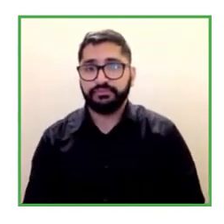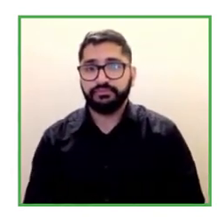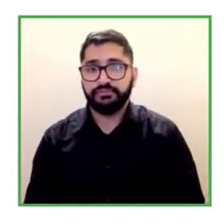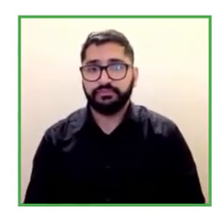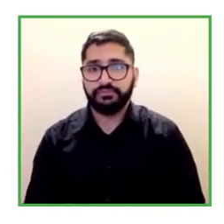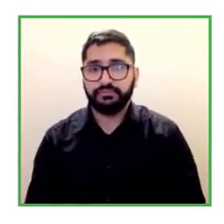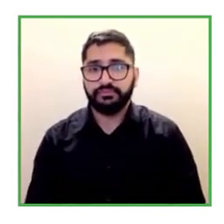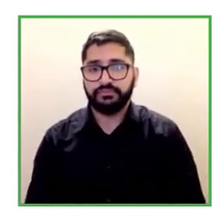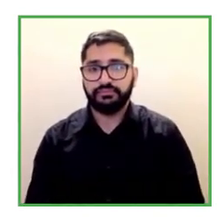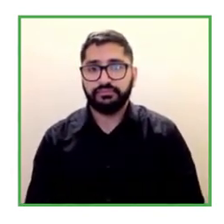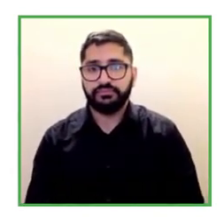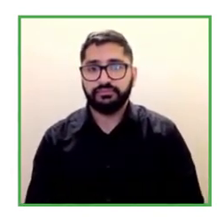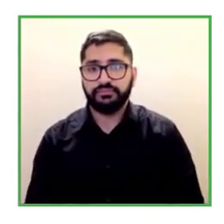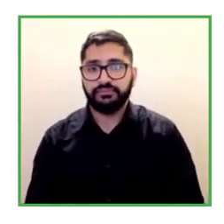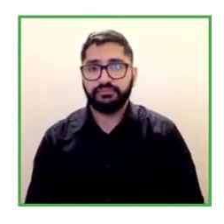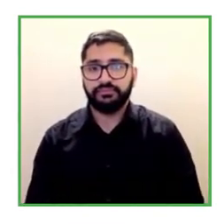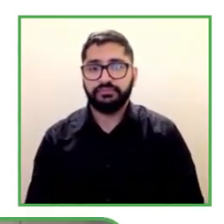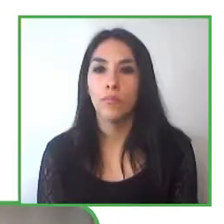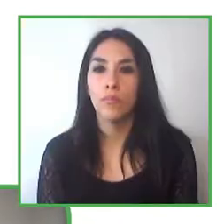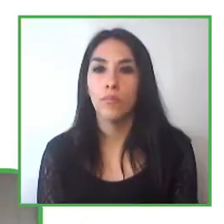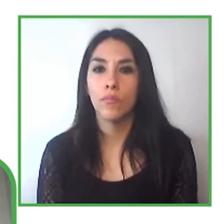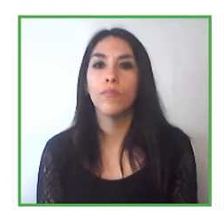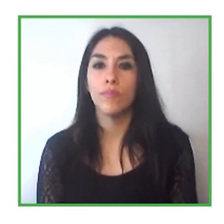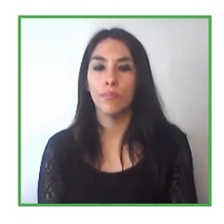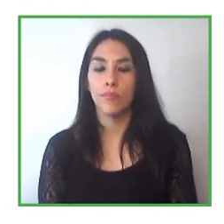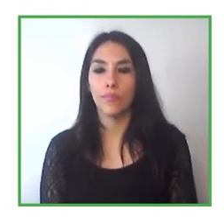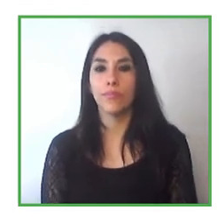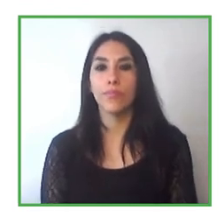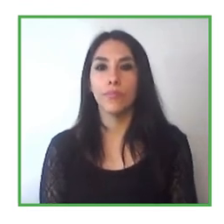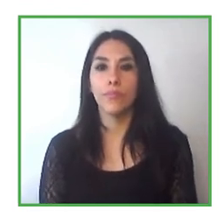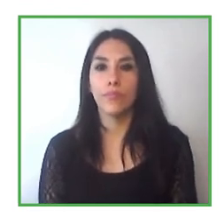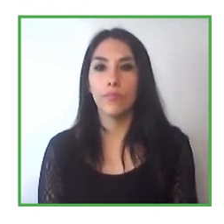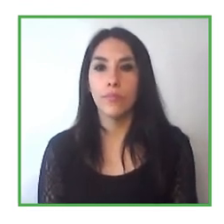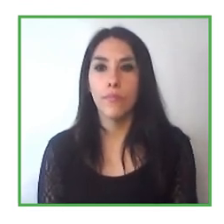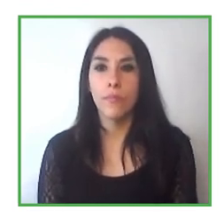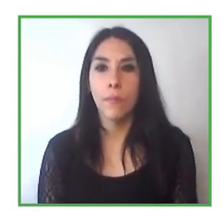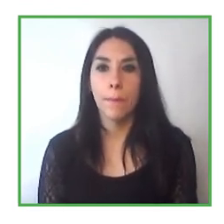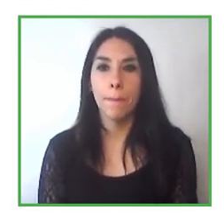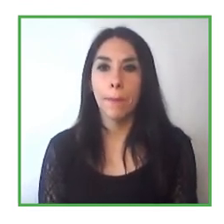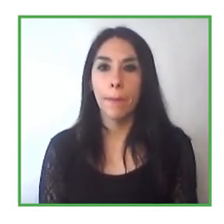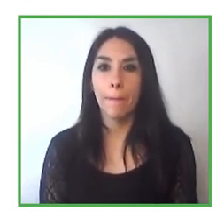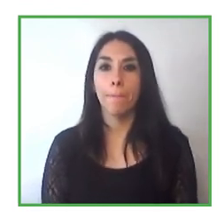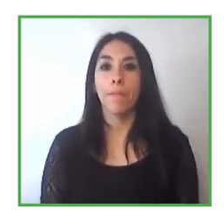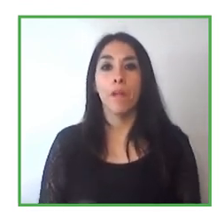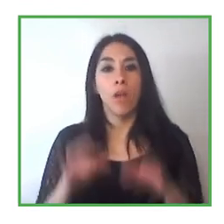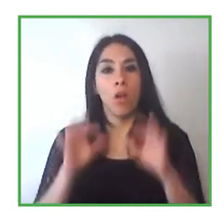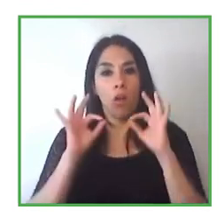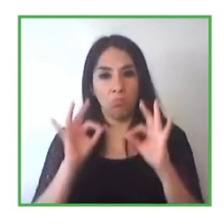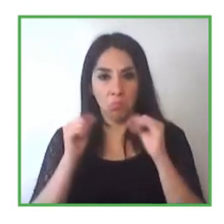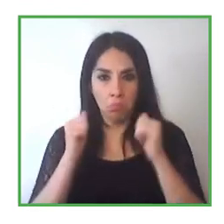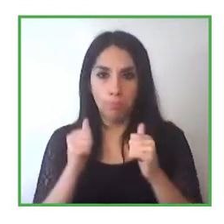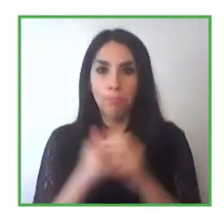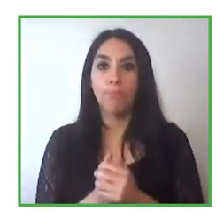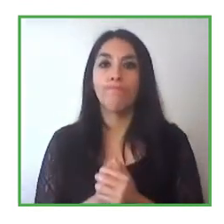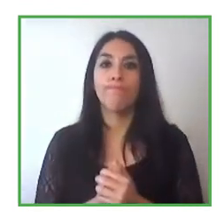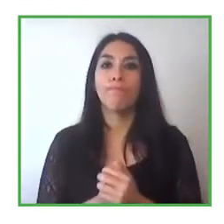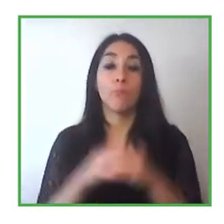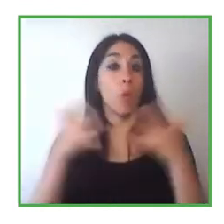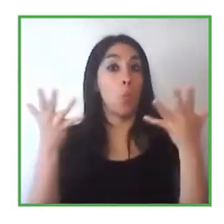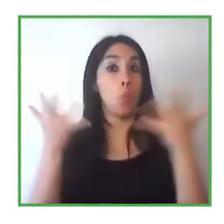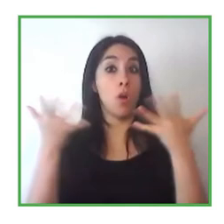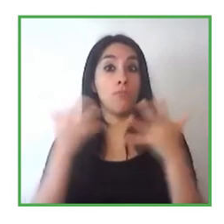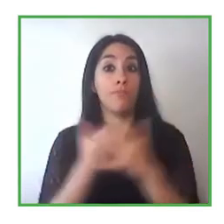you okay um achieving a real